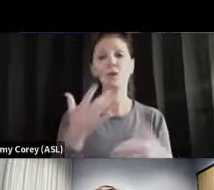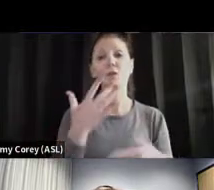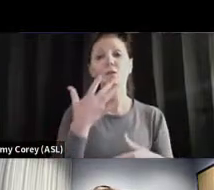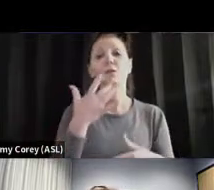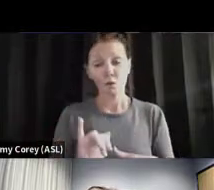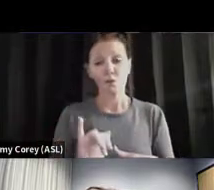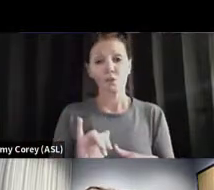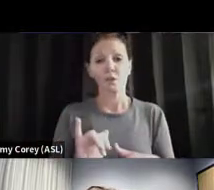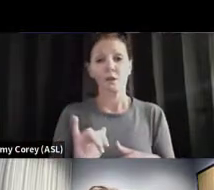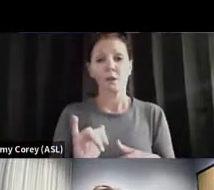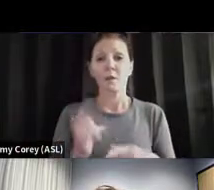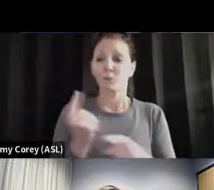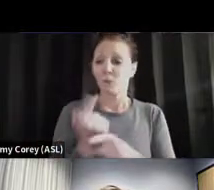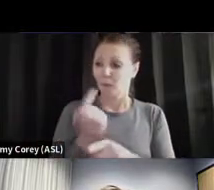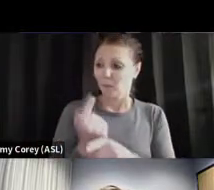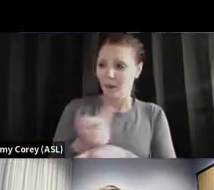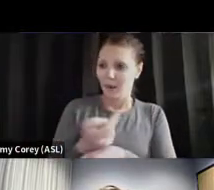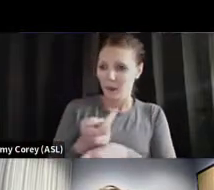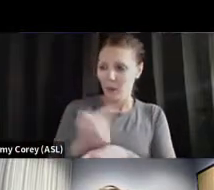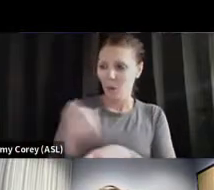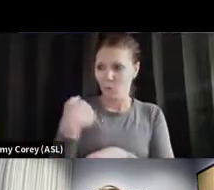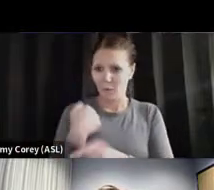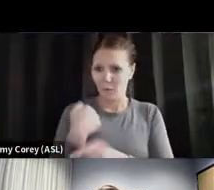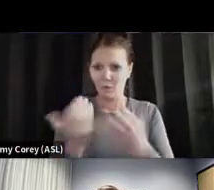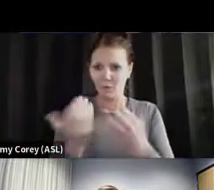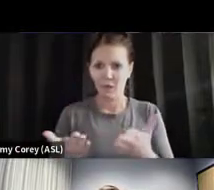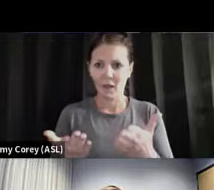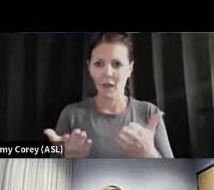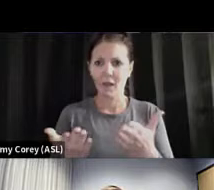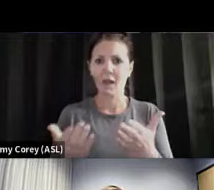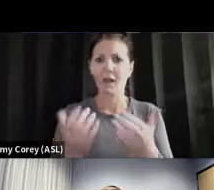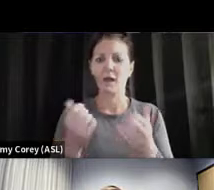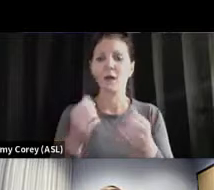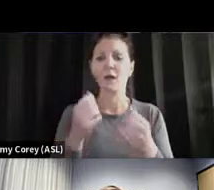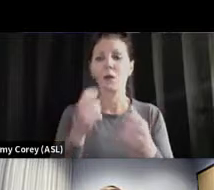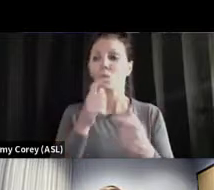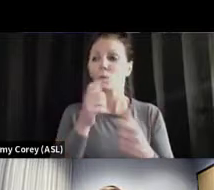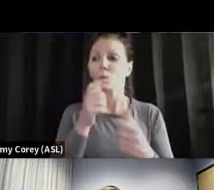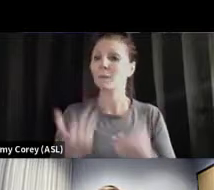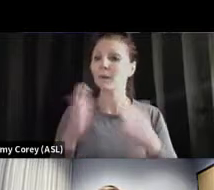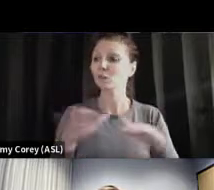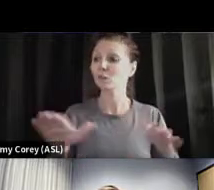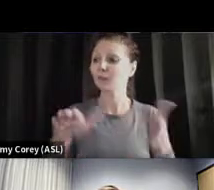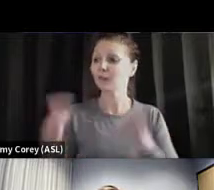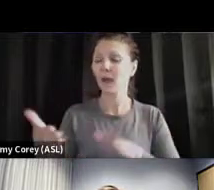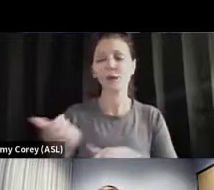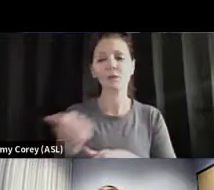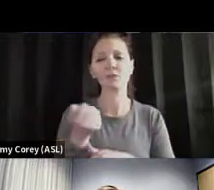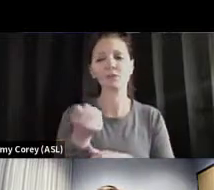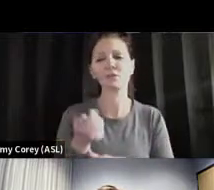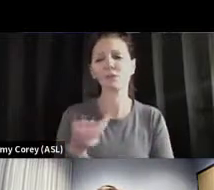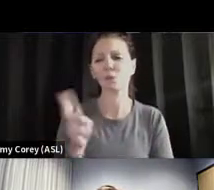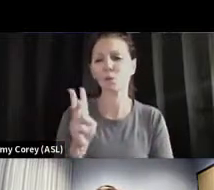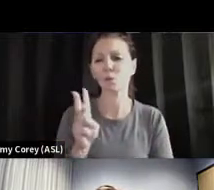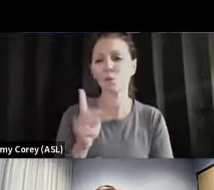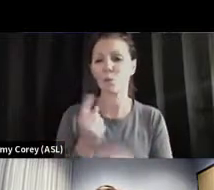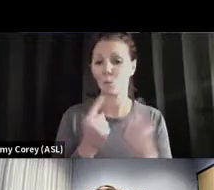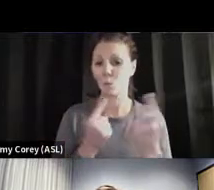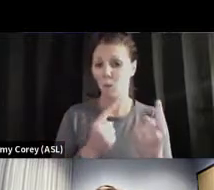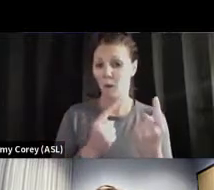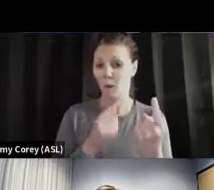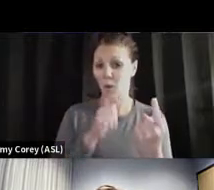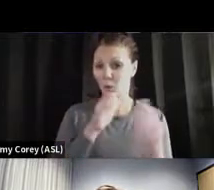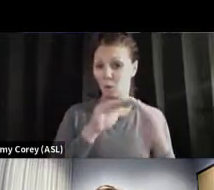due to the proper care that we provide, the number of kids who have died are very few. One in the, under the age of 10, four, 10 to